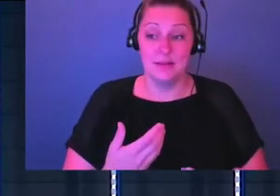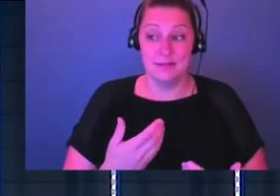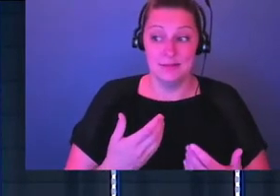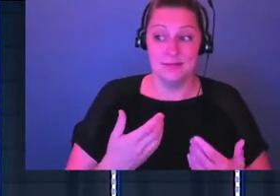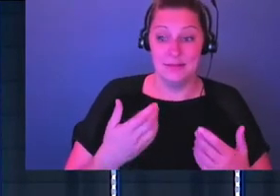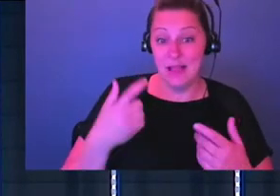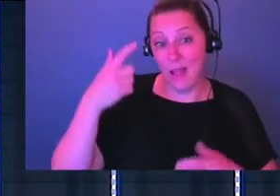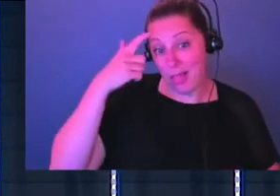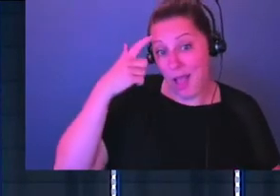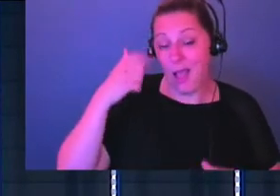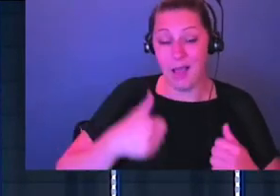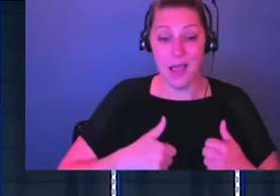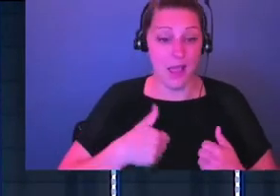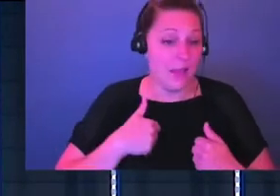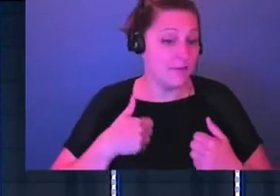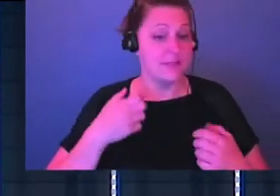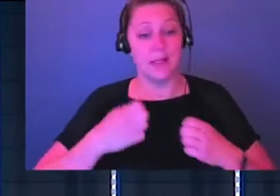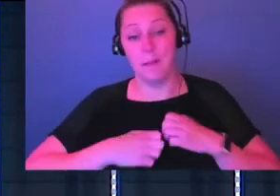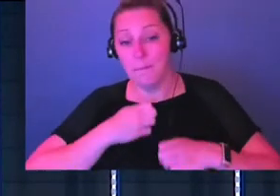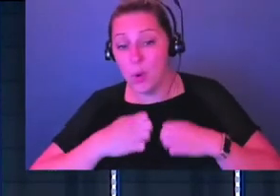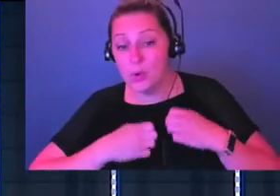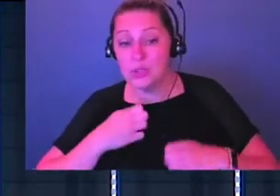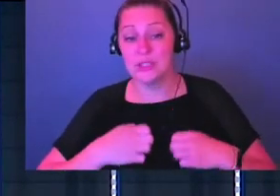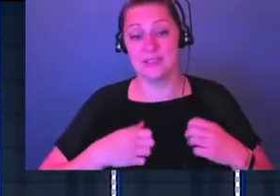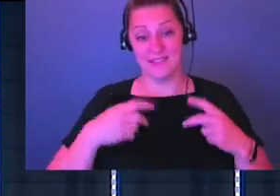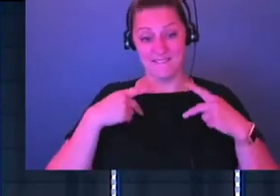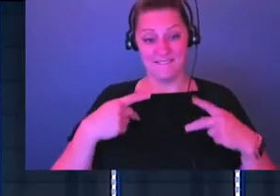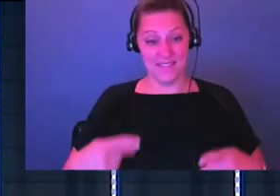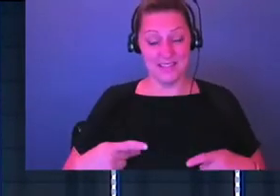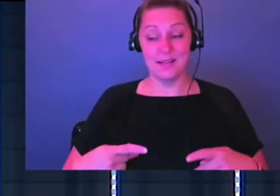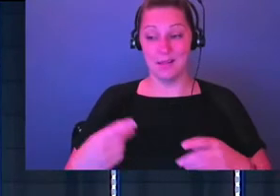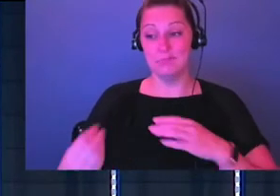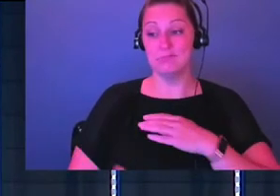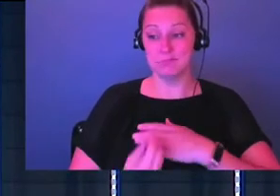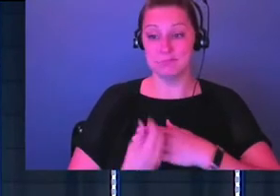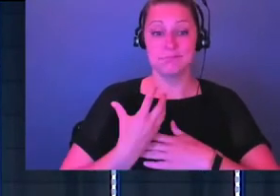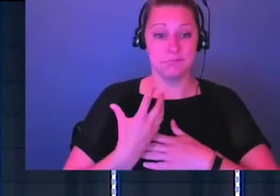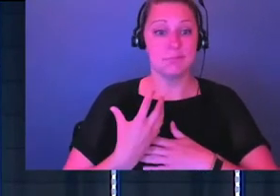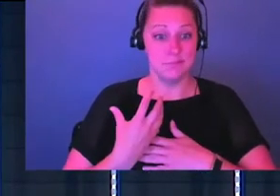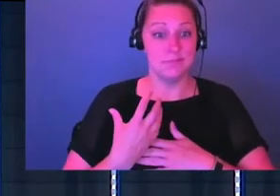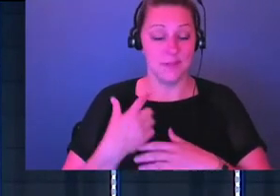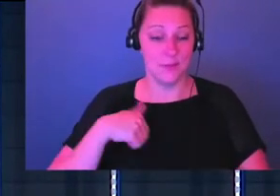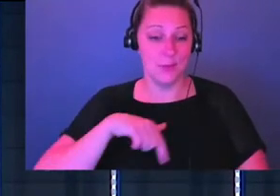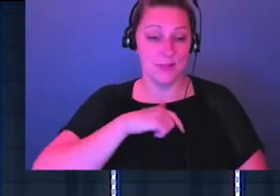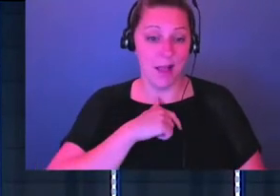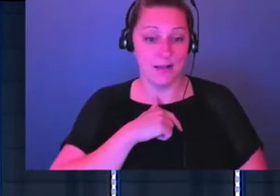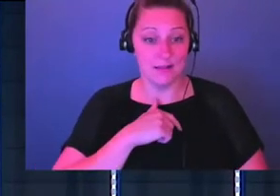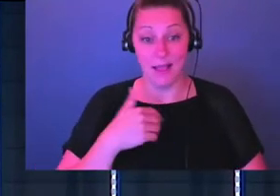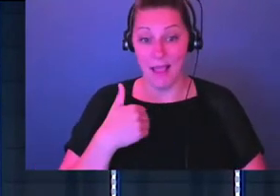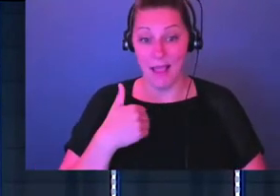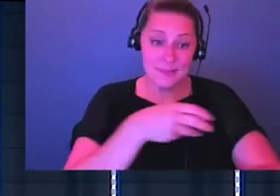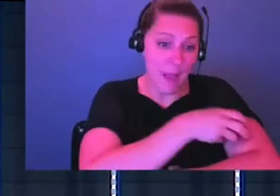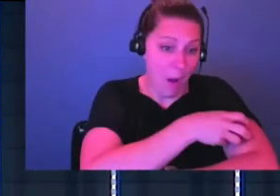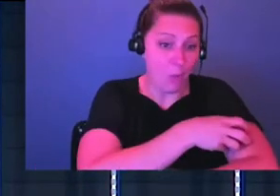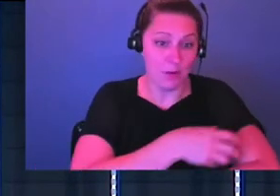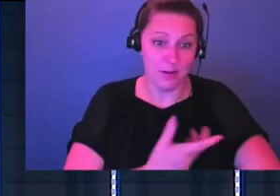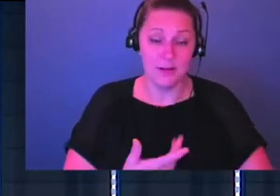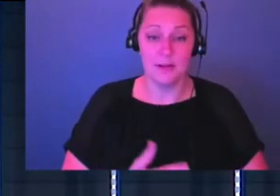lives, in our minds, in our emotion, on us physically. It's a very real thing. Music is influential and it has power. And I think